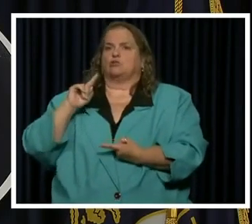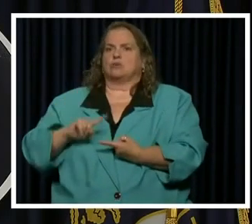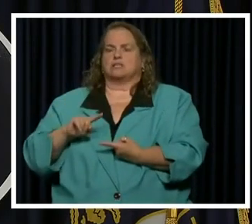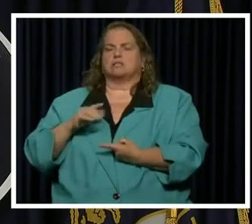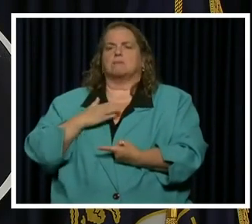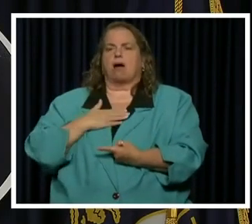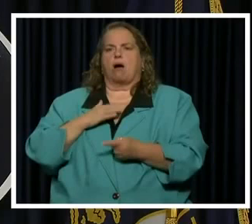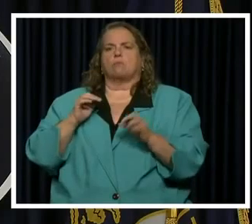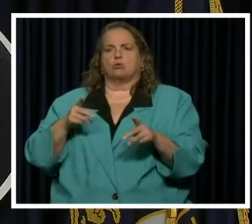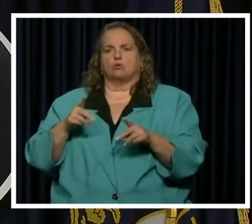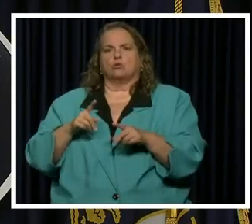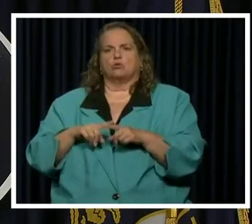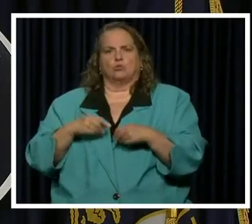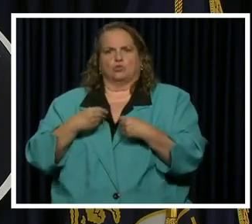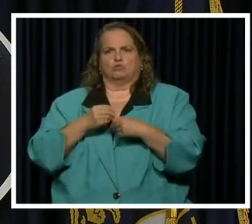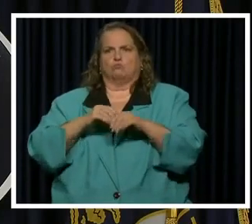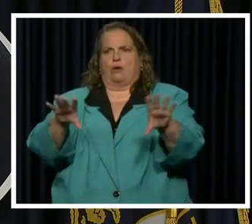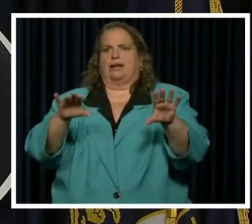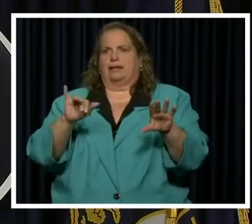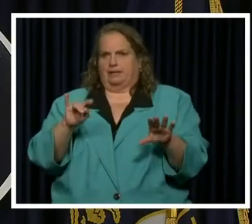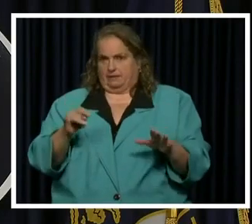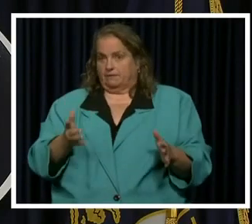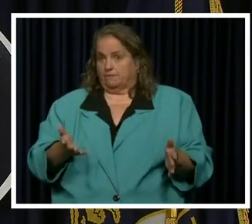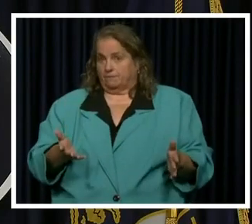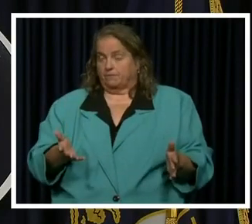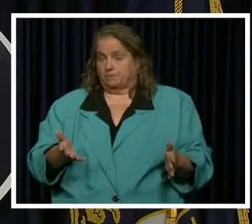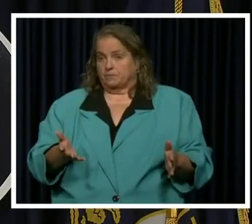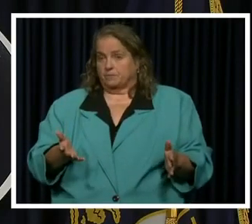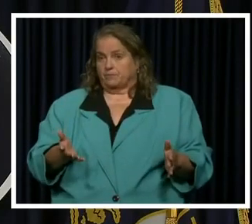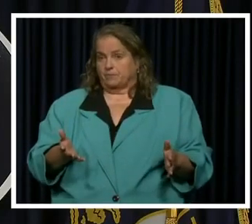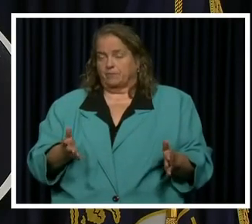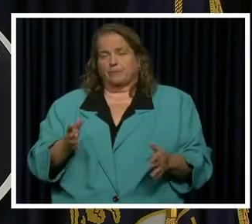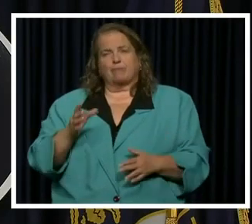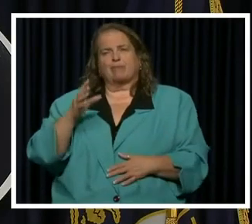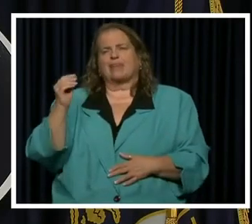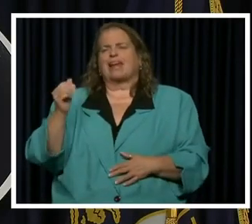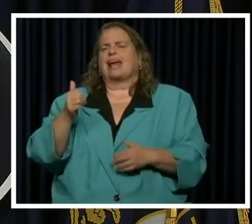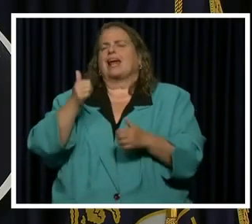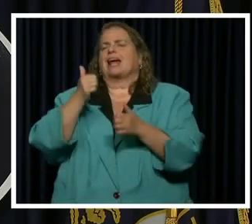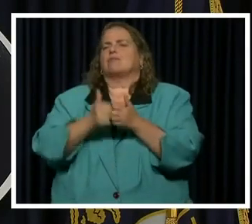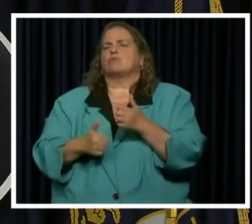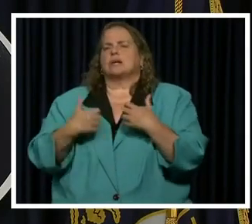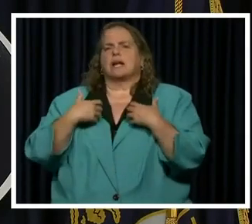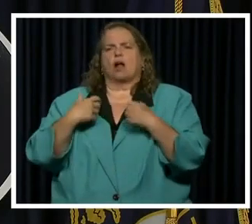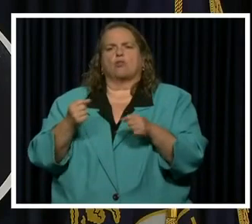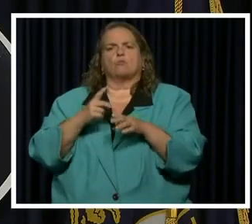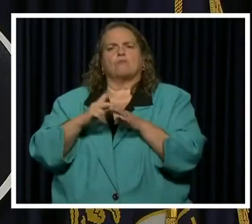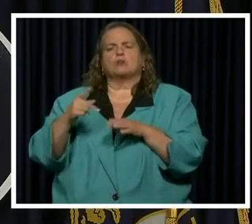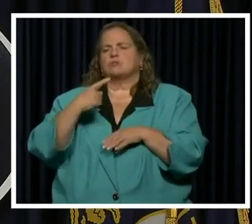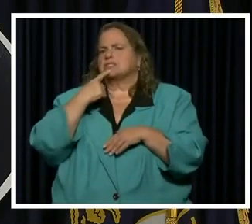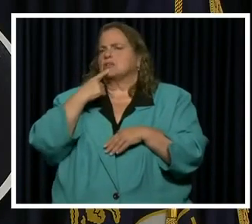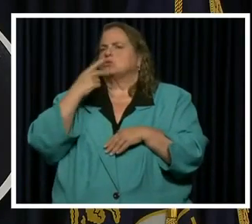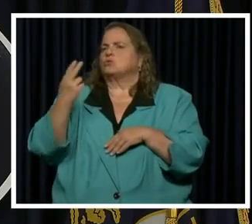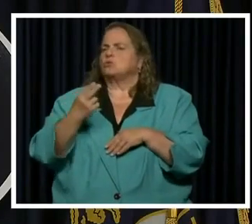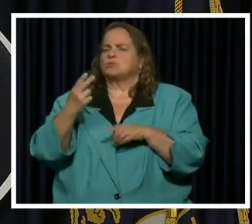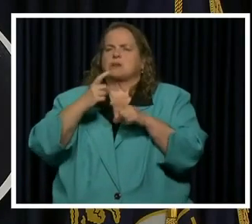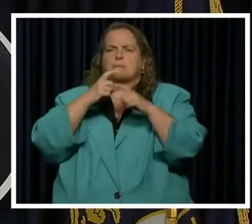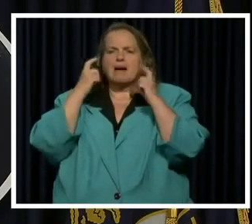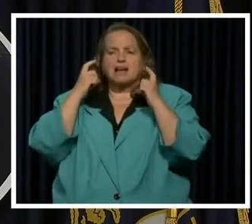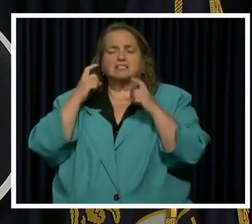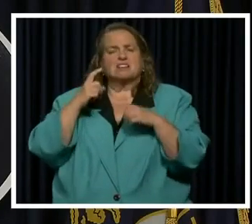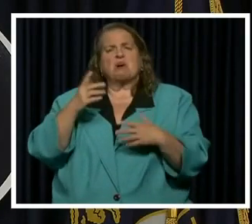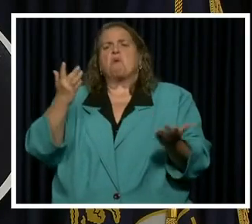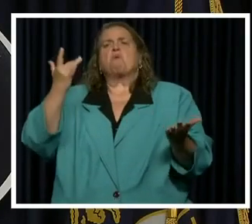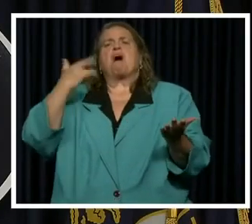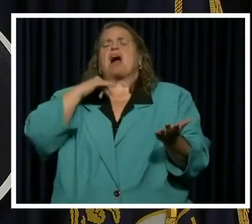one and four, uh, that could be spreading it. And folks, every health professional now is saying to do this. And if you say, well, why weren't we